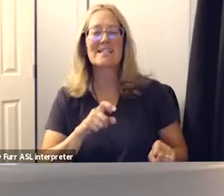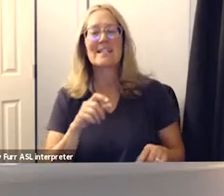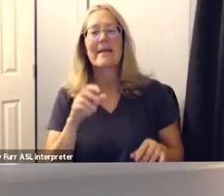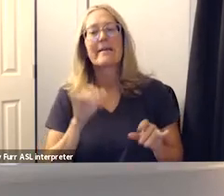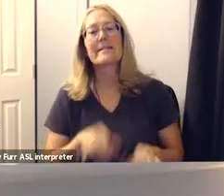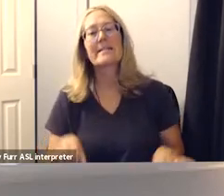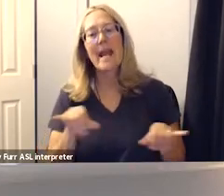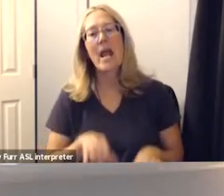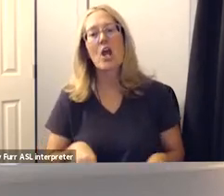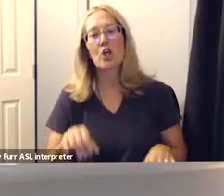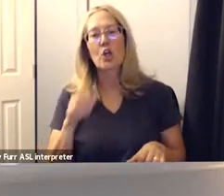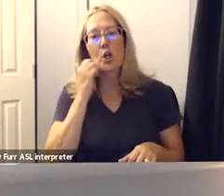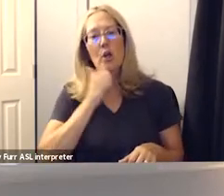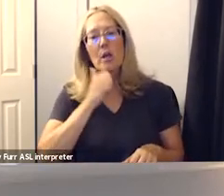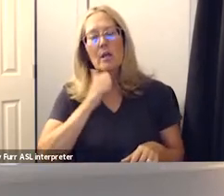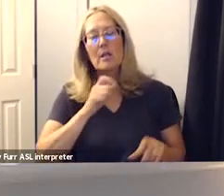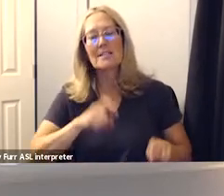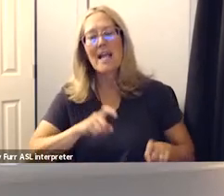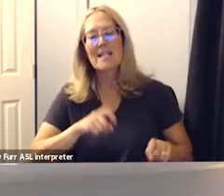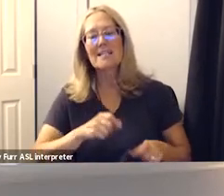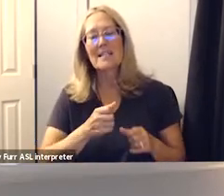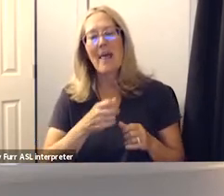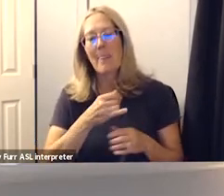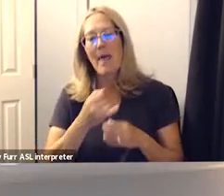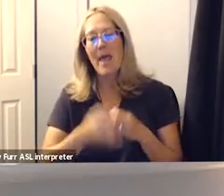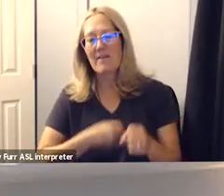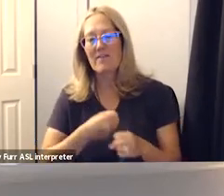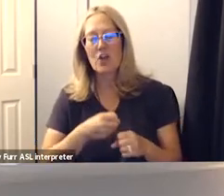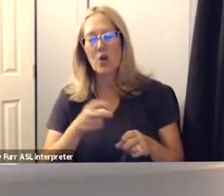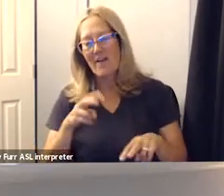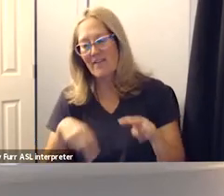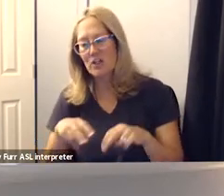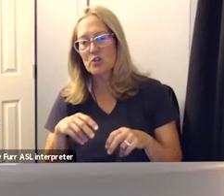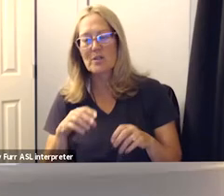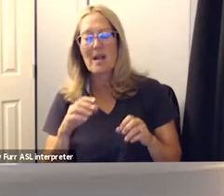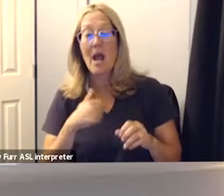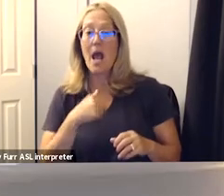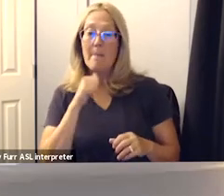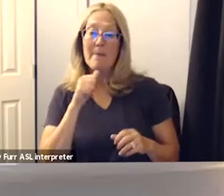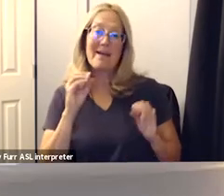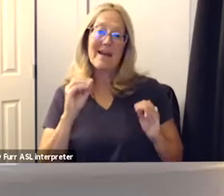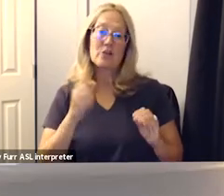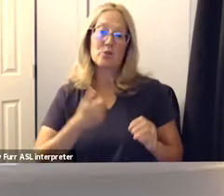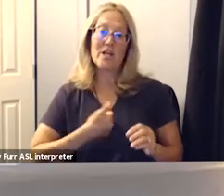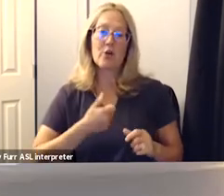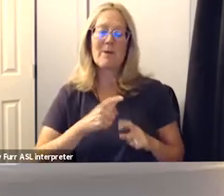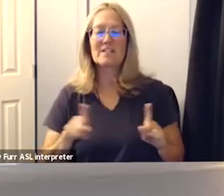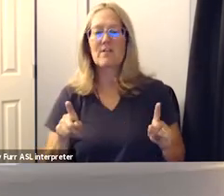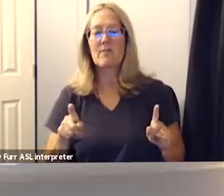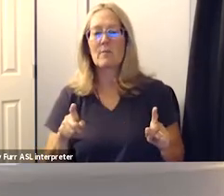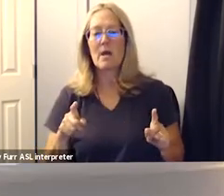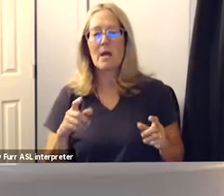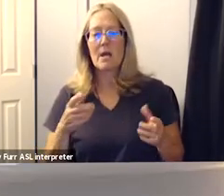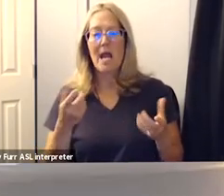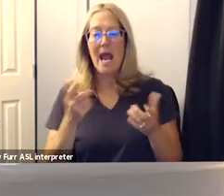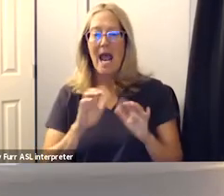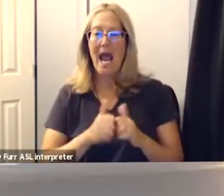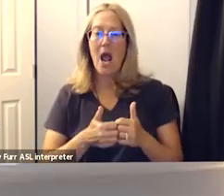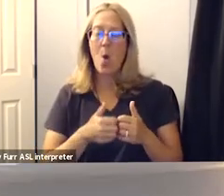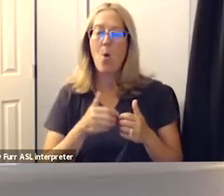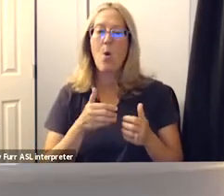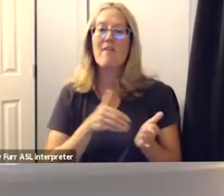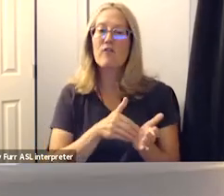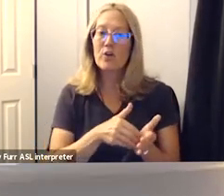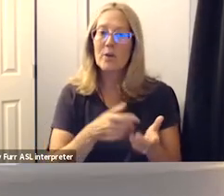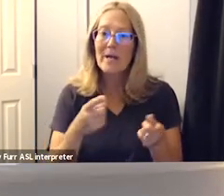year but testing or some sort of other evaluation i'm not an educator so i don't know how that that happens very frequently